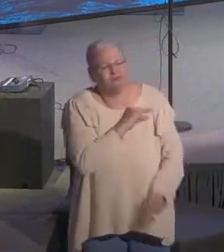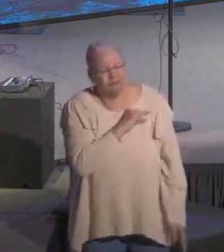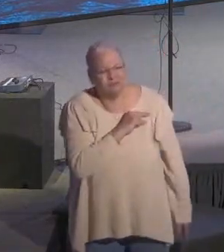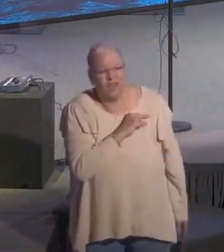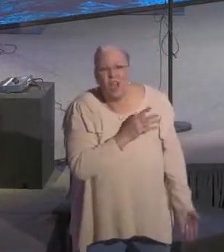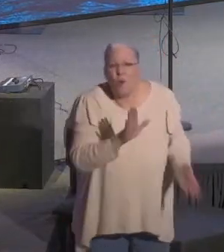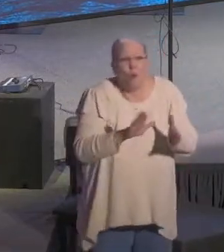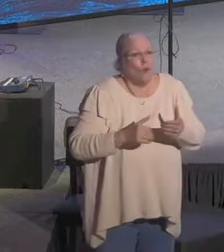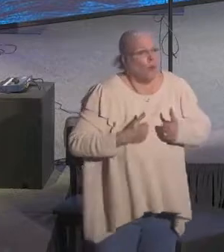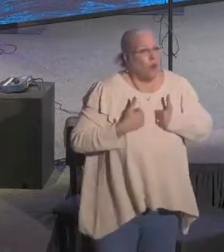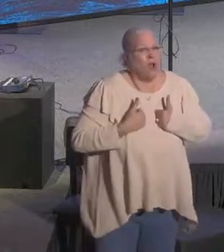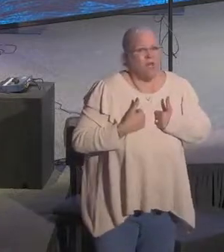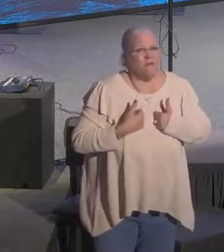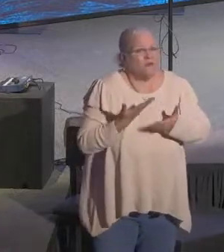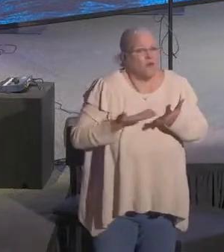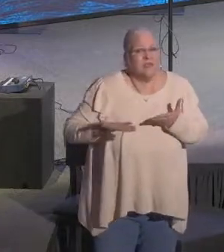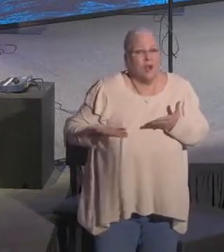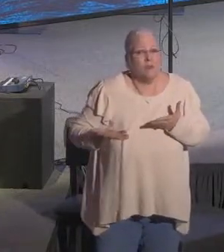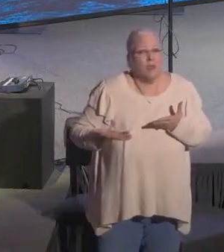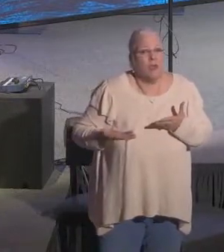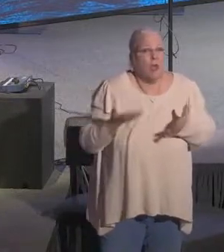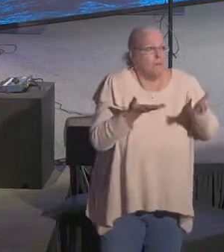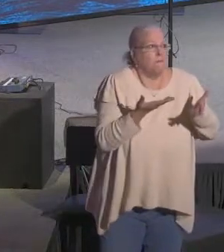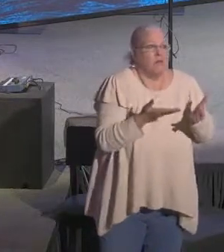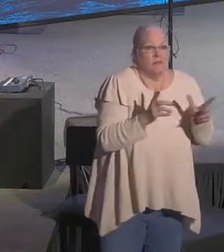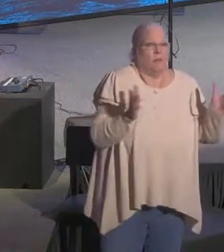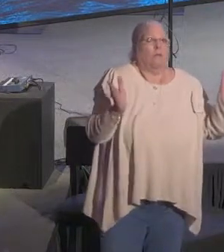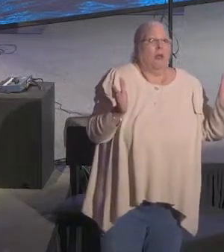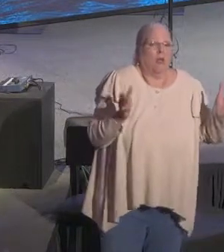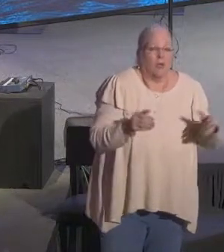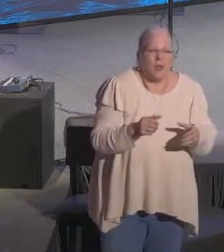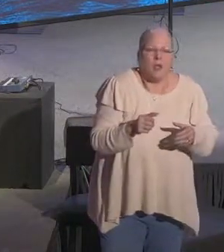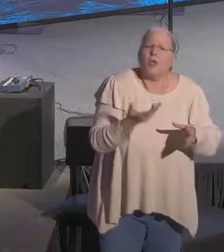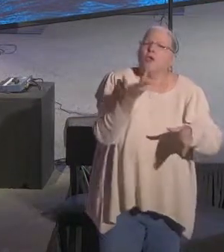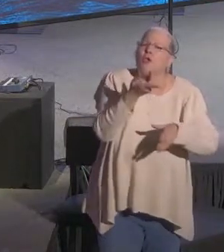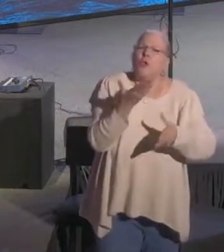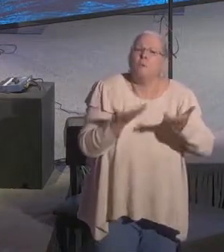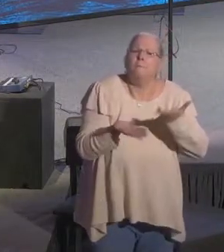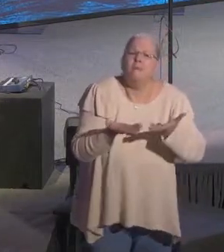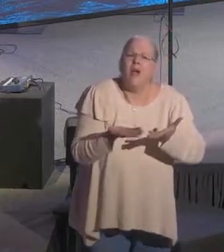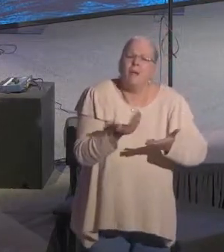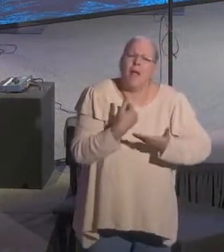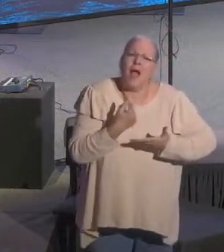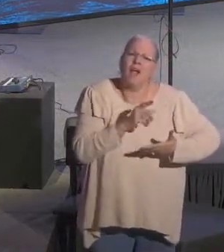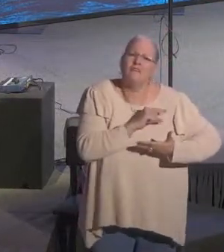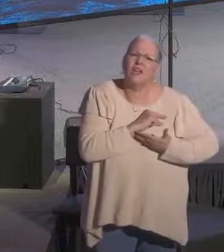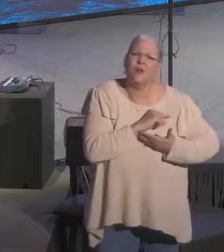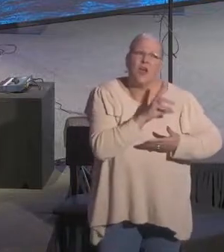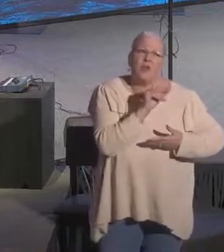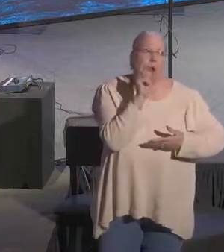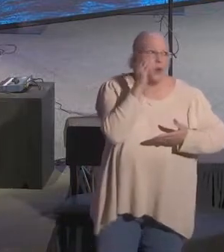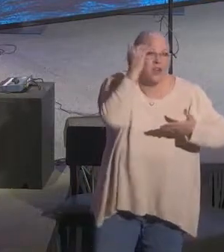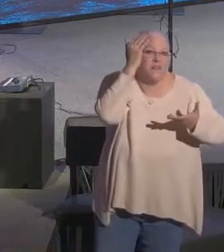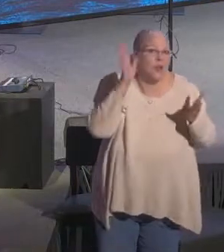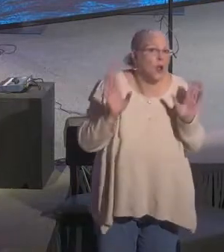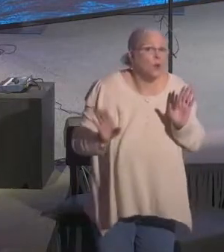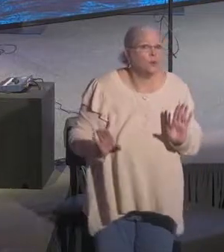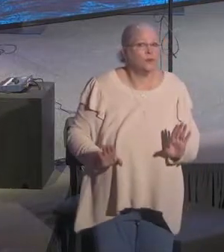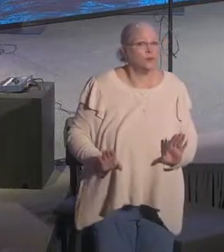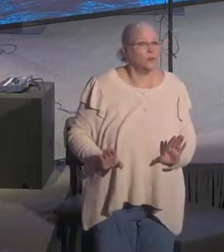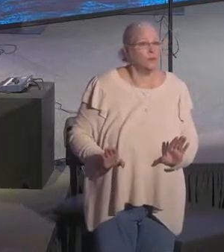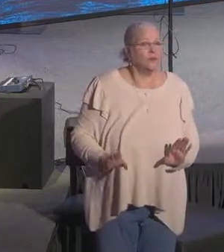in your life for something, and it may be something huge. You may be carrying guilt that no one else even knows about.